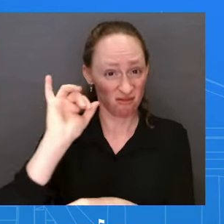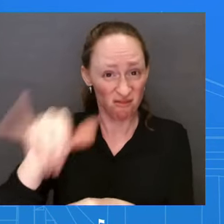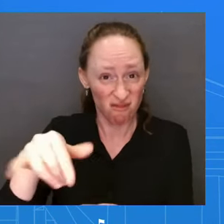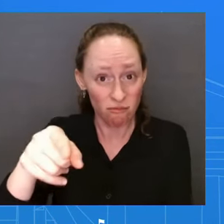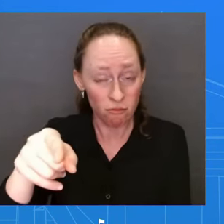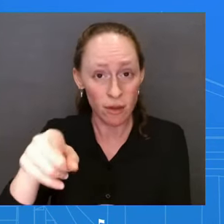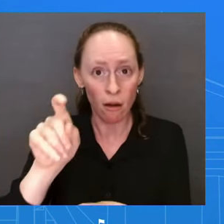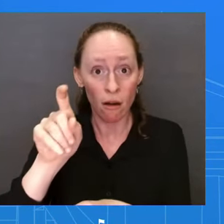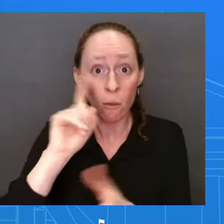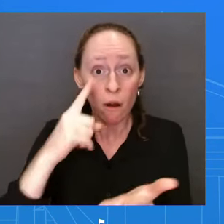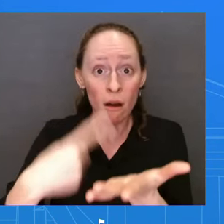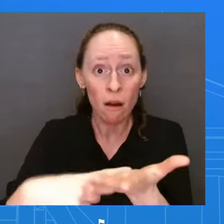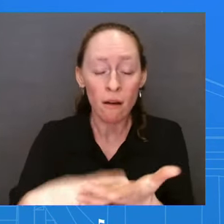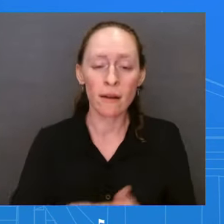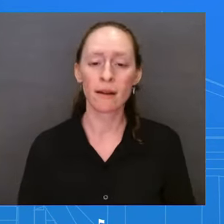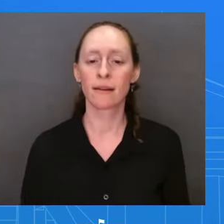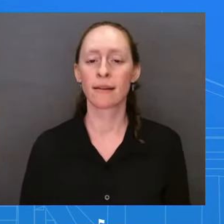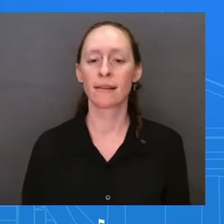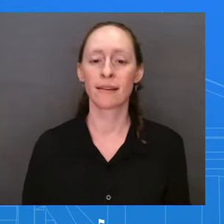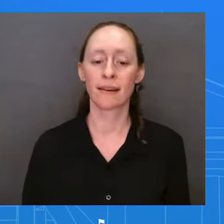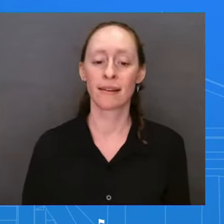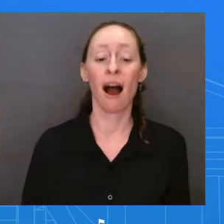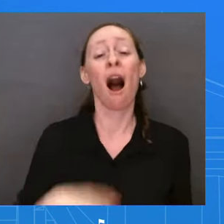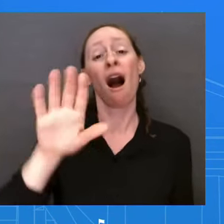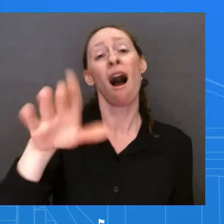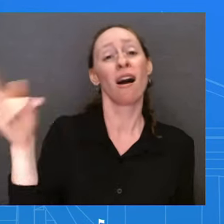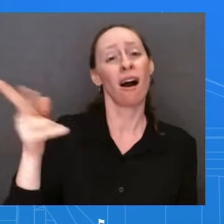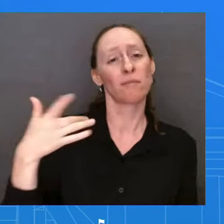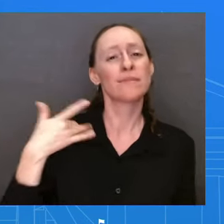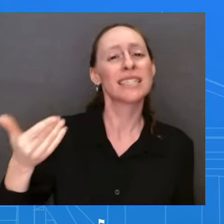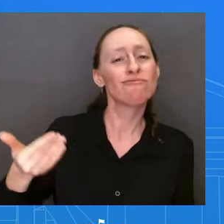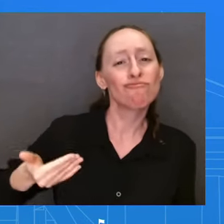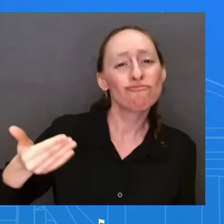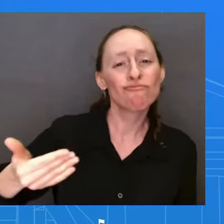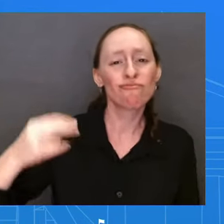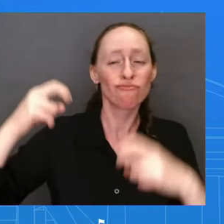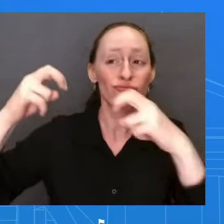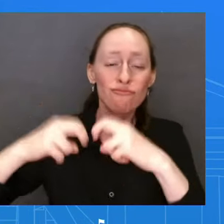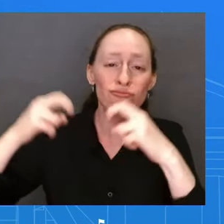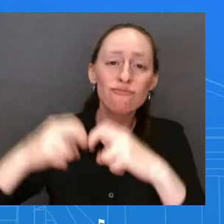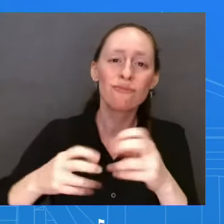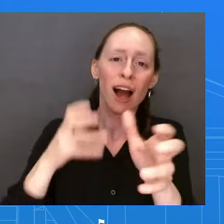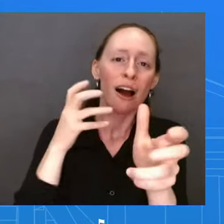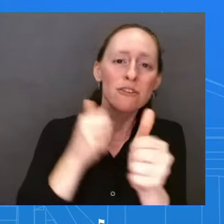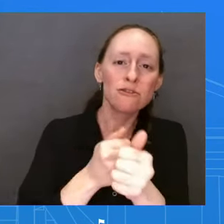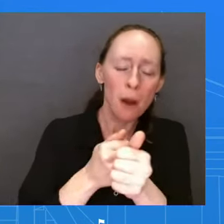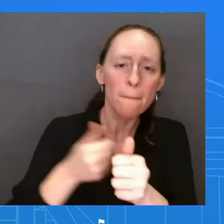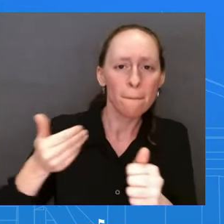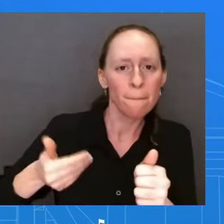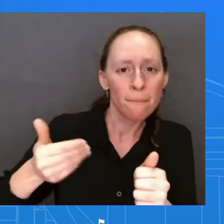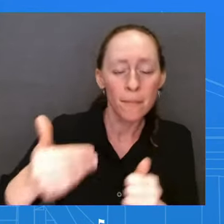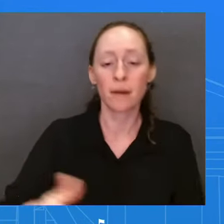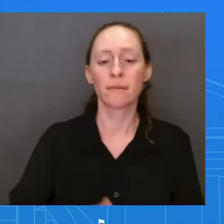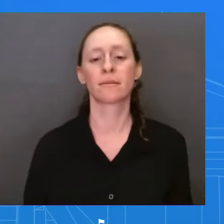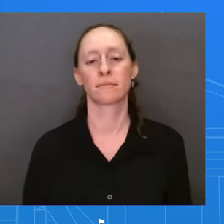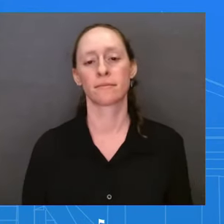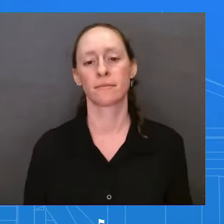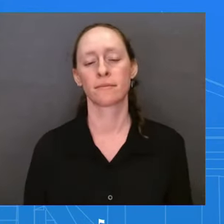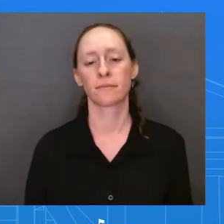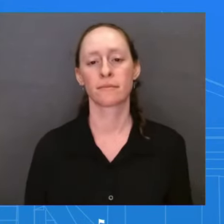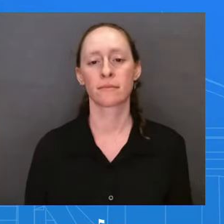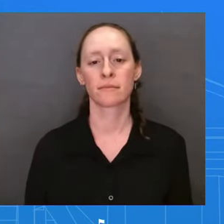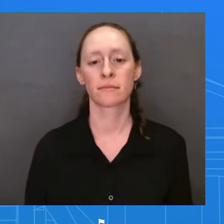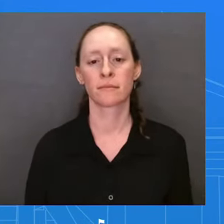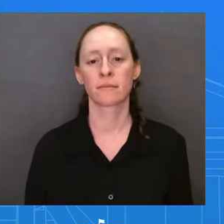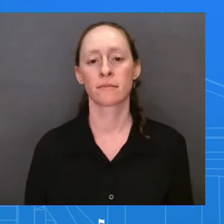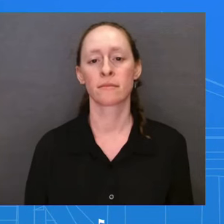President Obama called President Biden to congratulate him on reaching the bipartisan budget agreement, which I believe we read